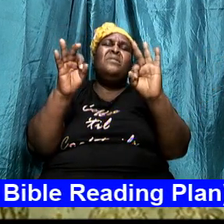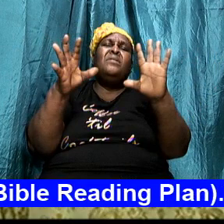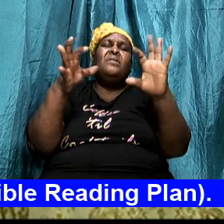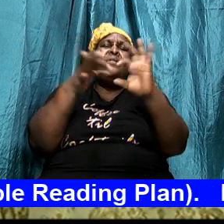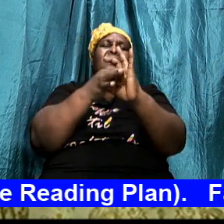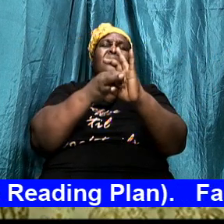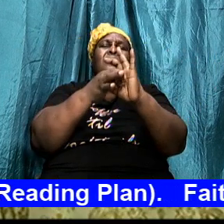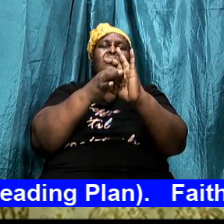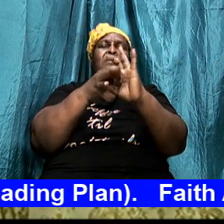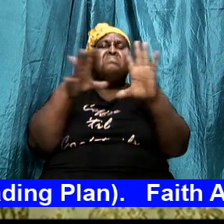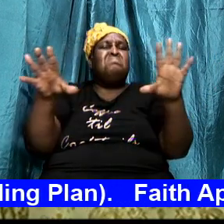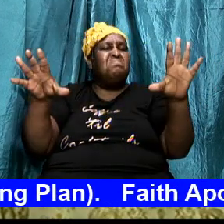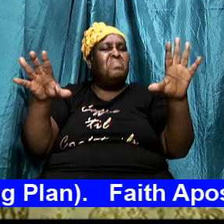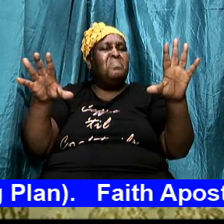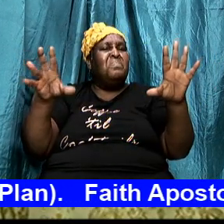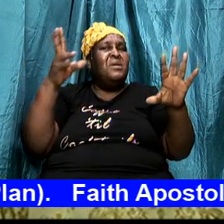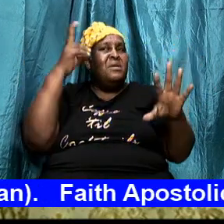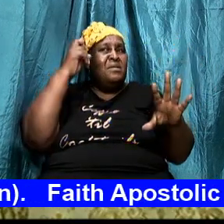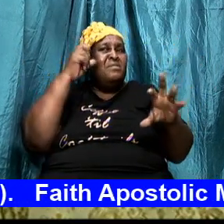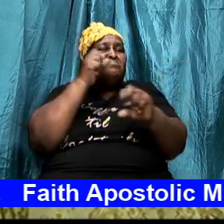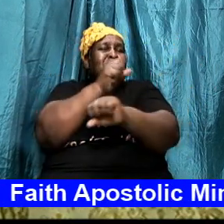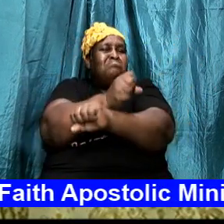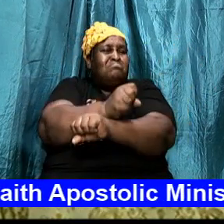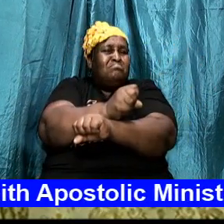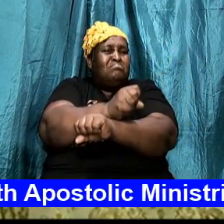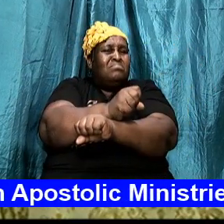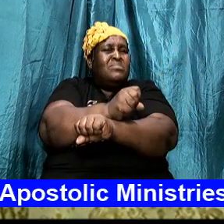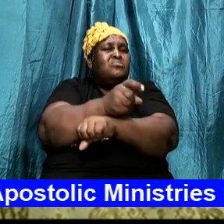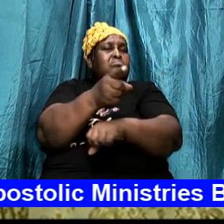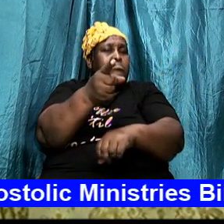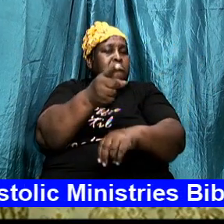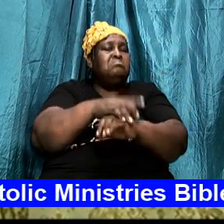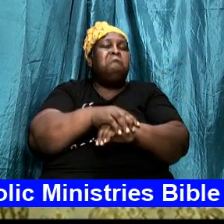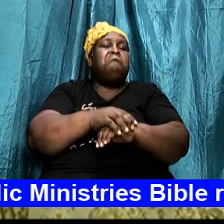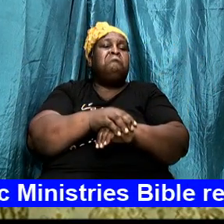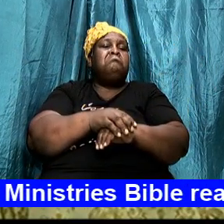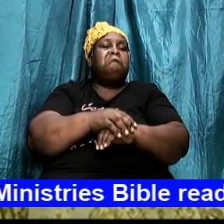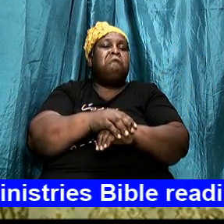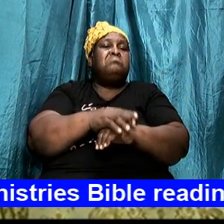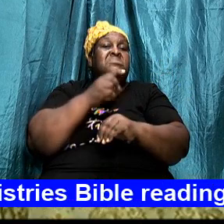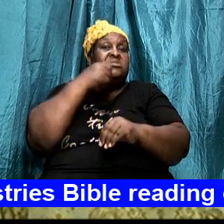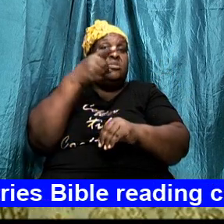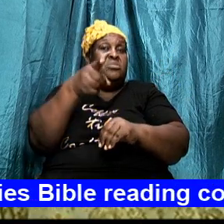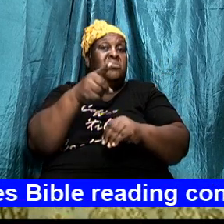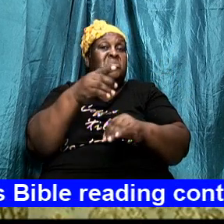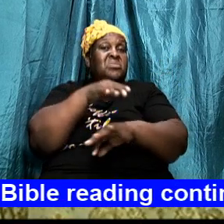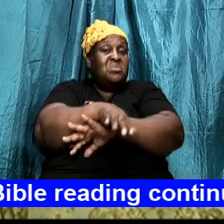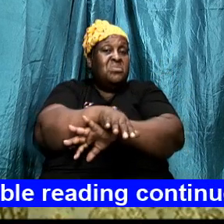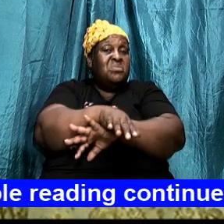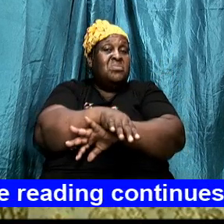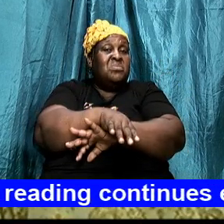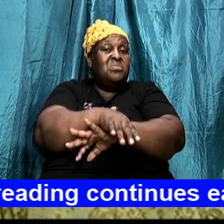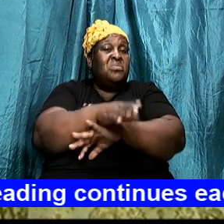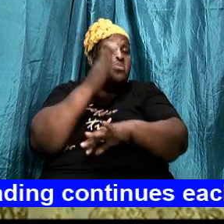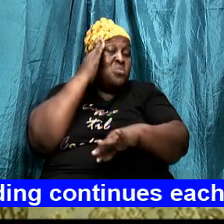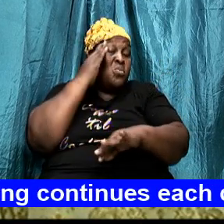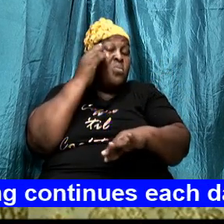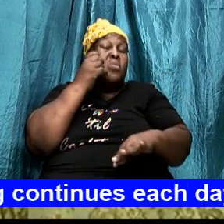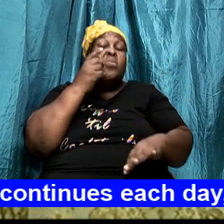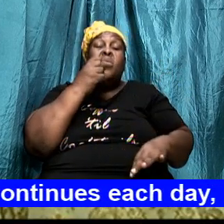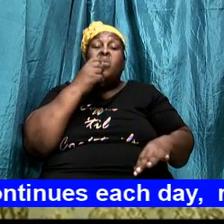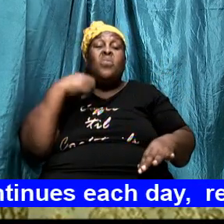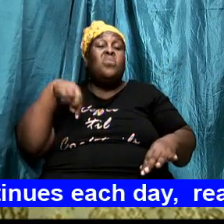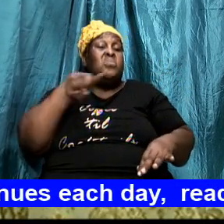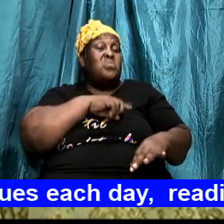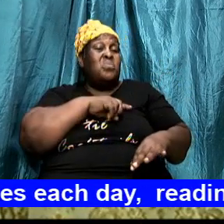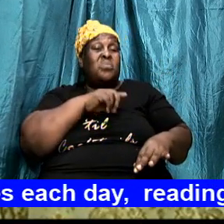used to bone you I challenge us tonight that we know who we are and we